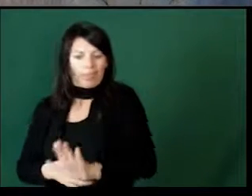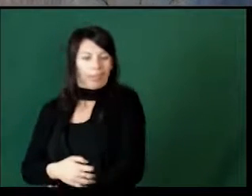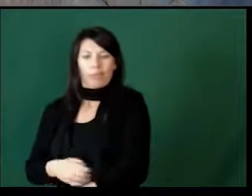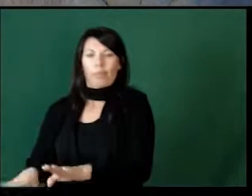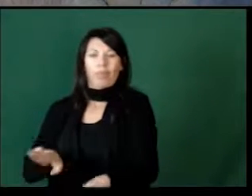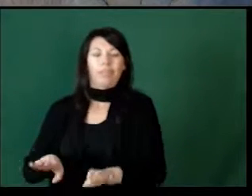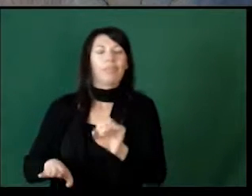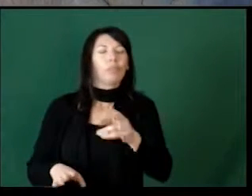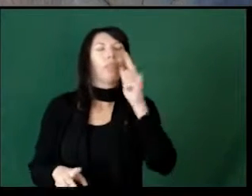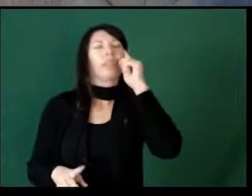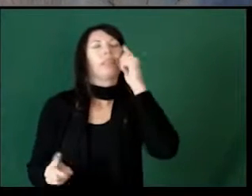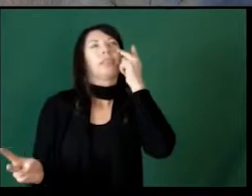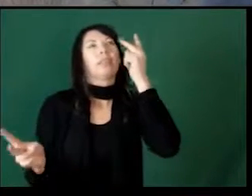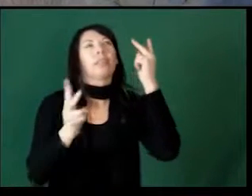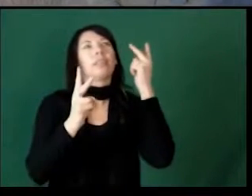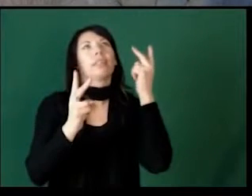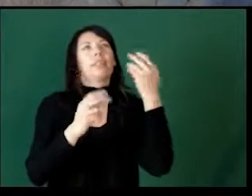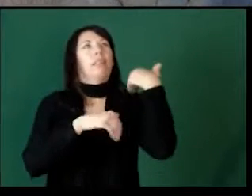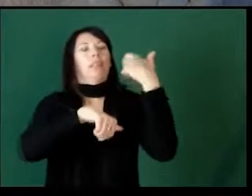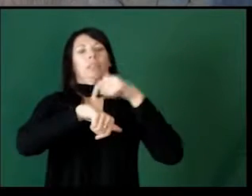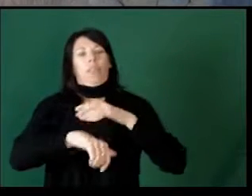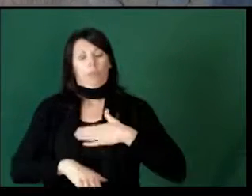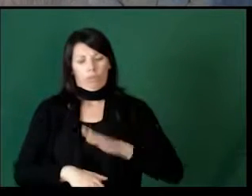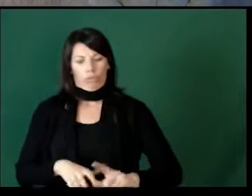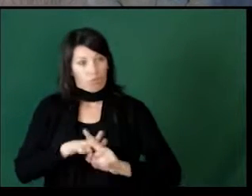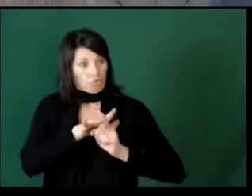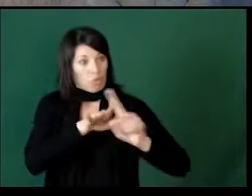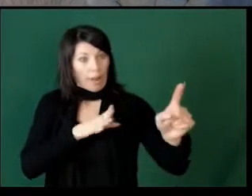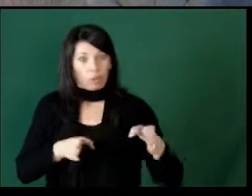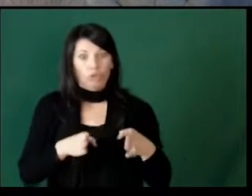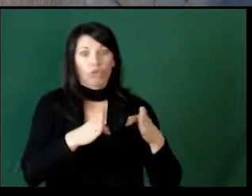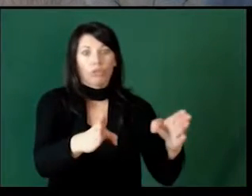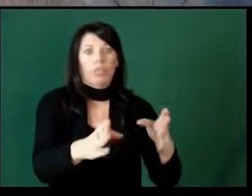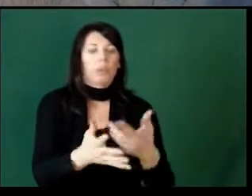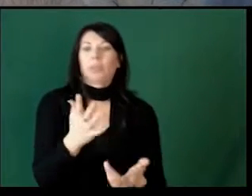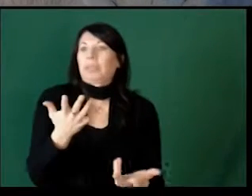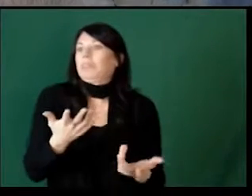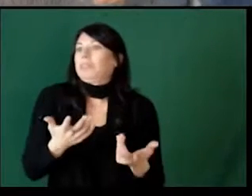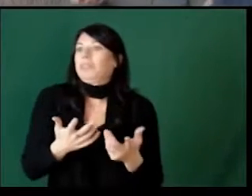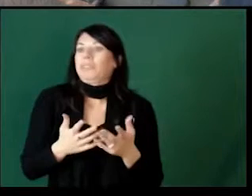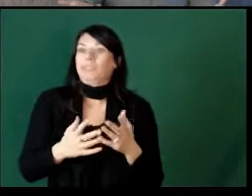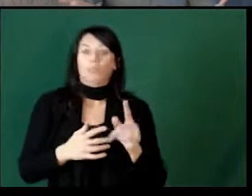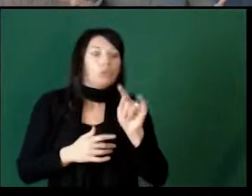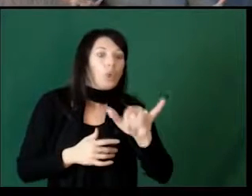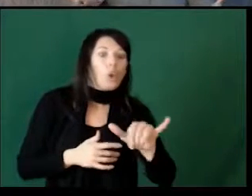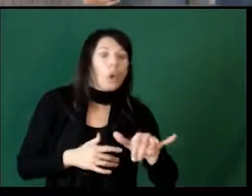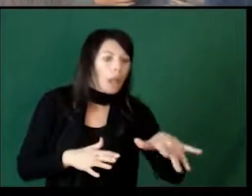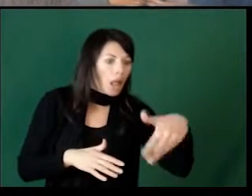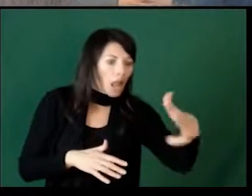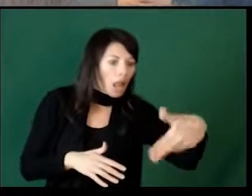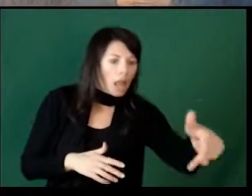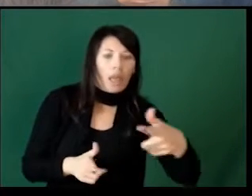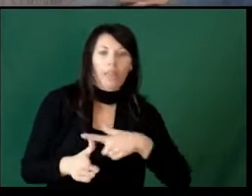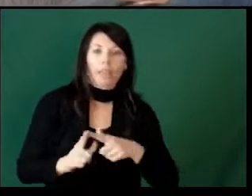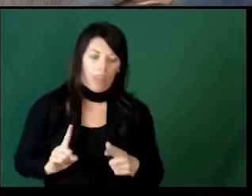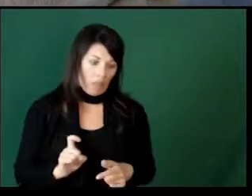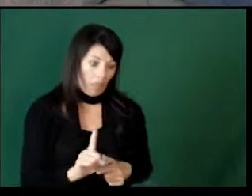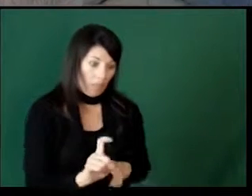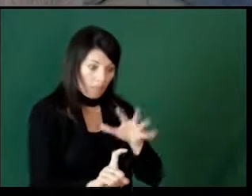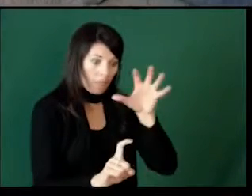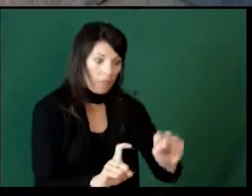necessarily the child's behavior. If you think about the last time your child ran out in the street, maybe the impulsively they ran across the street for a toy,